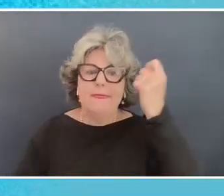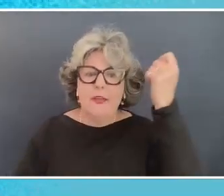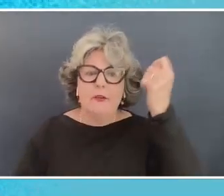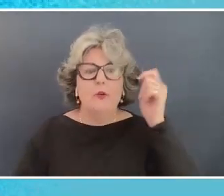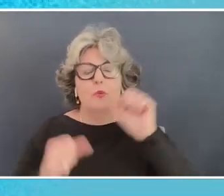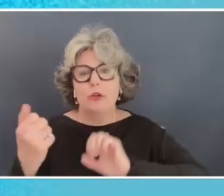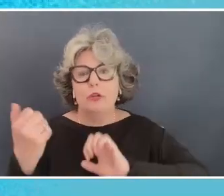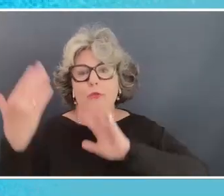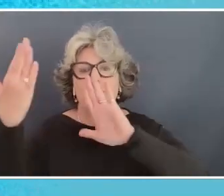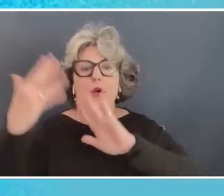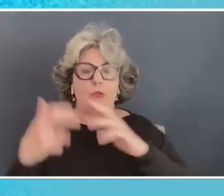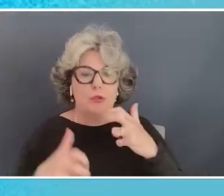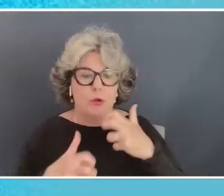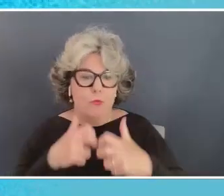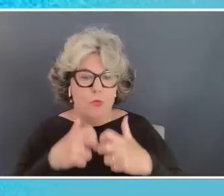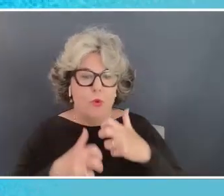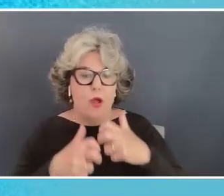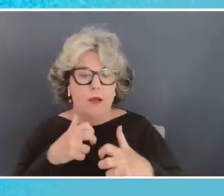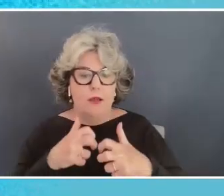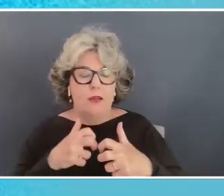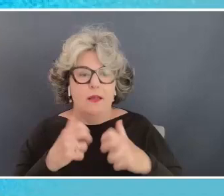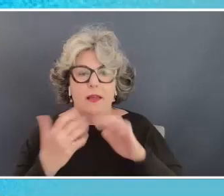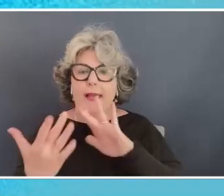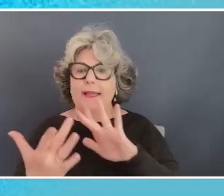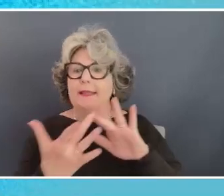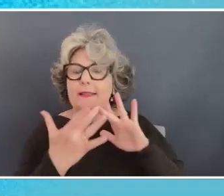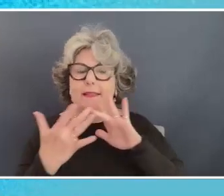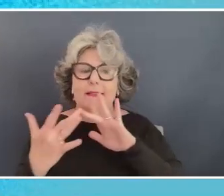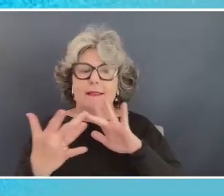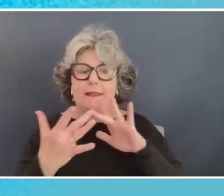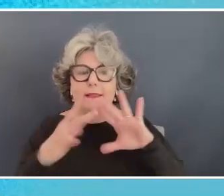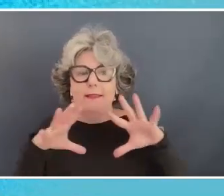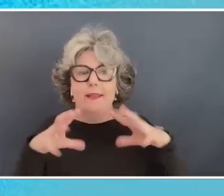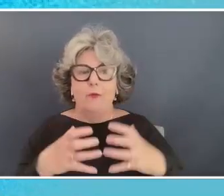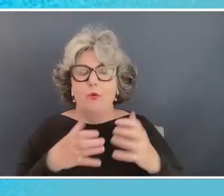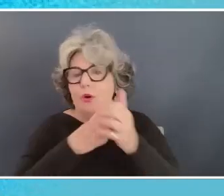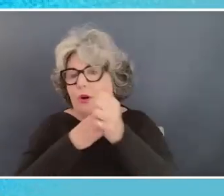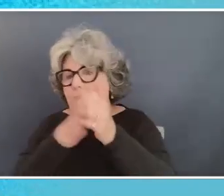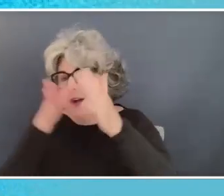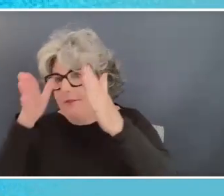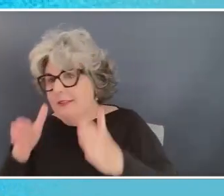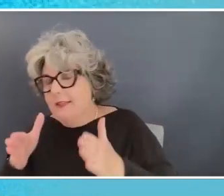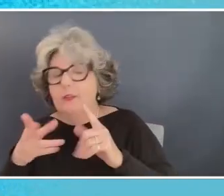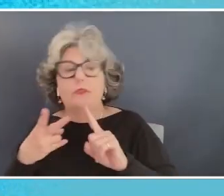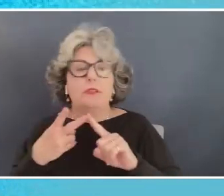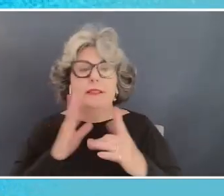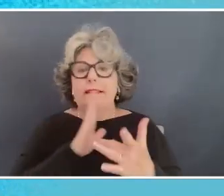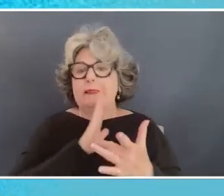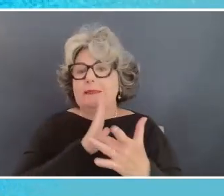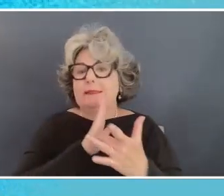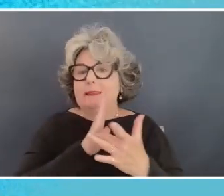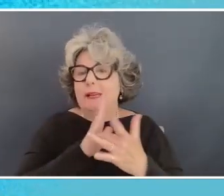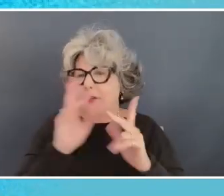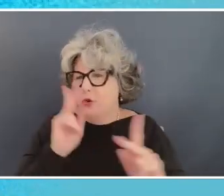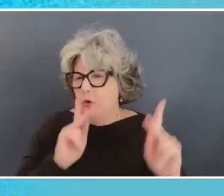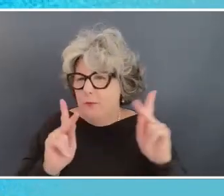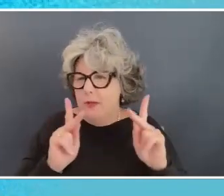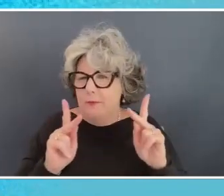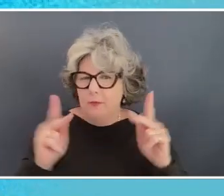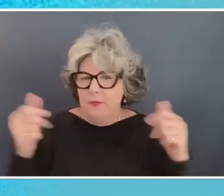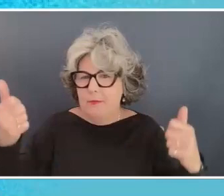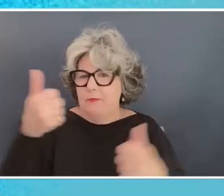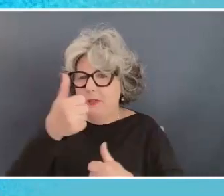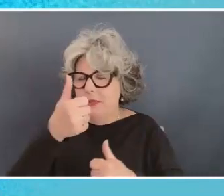problems through a network of of leaders technocrats those beneath the political